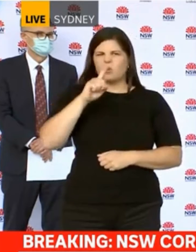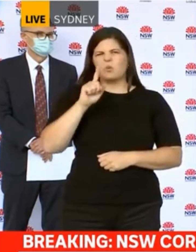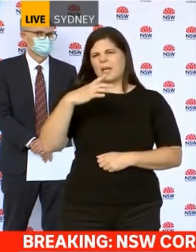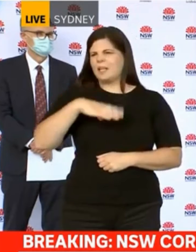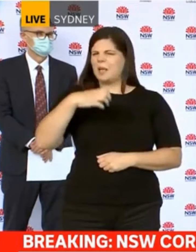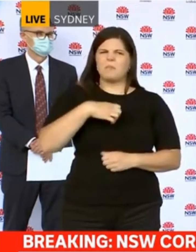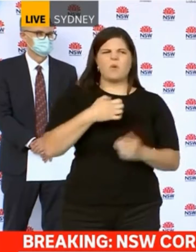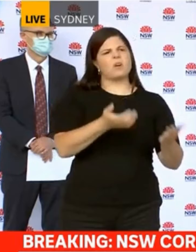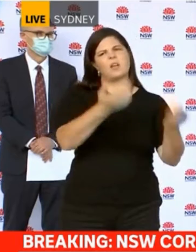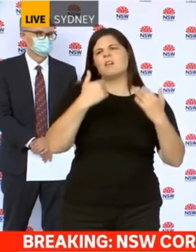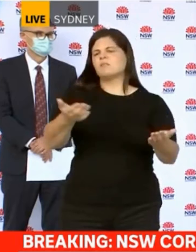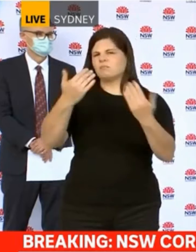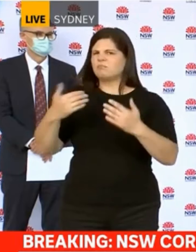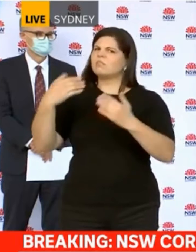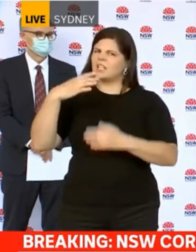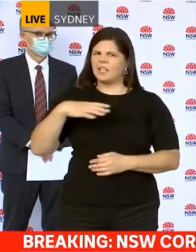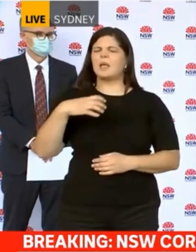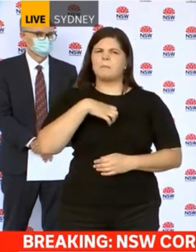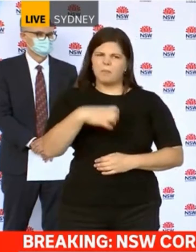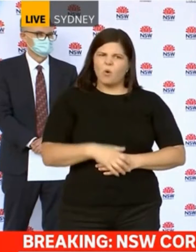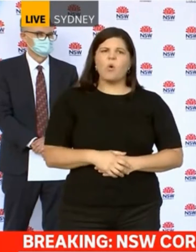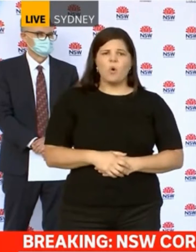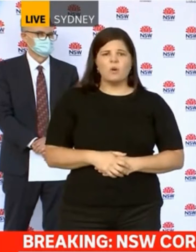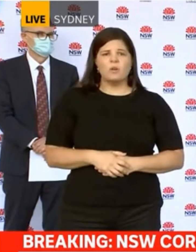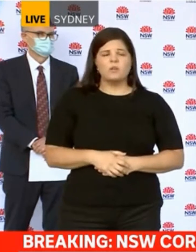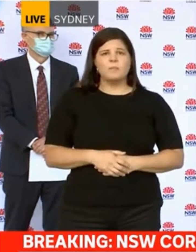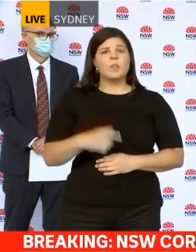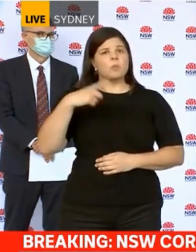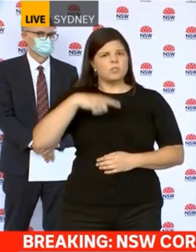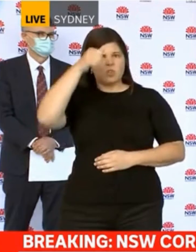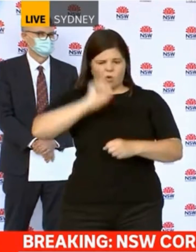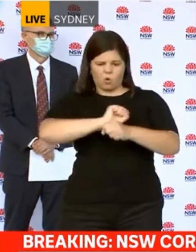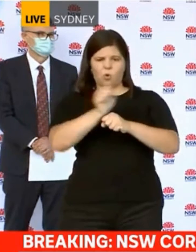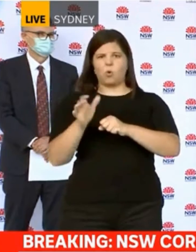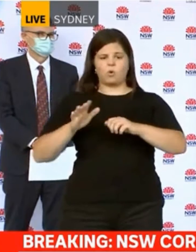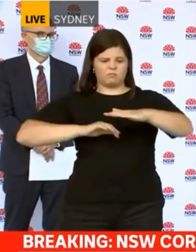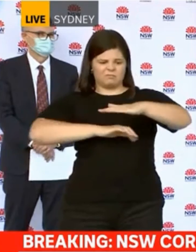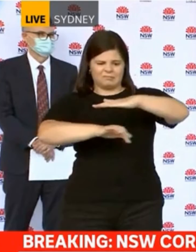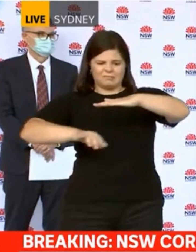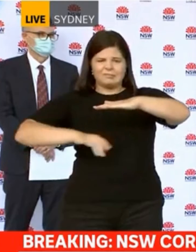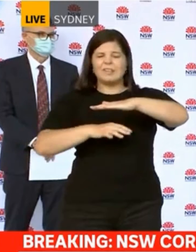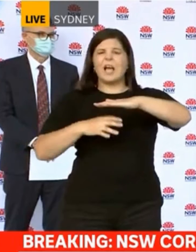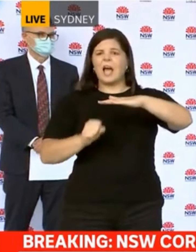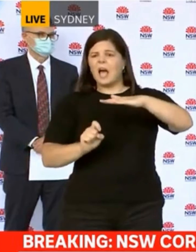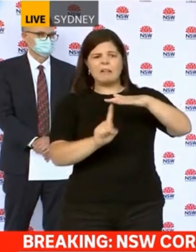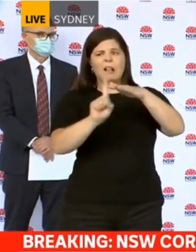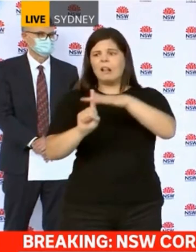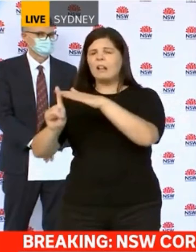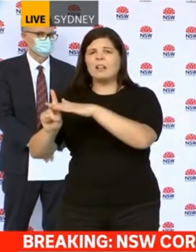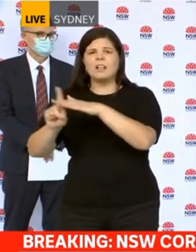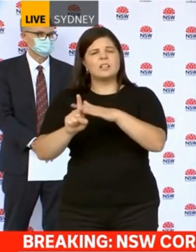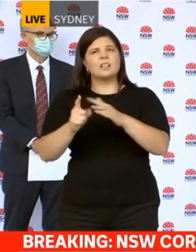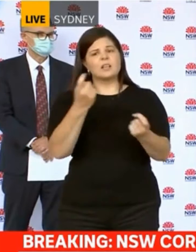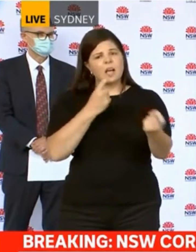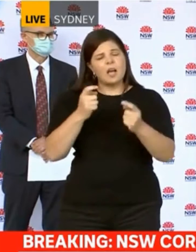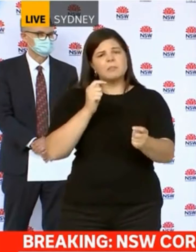need to have higher testing levels if we are to combat the rumblings that are still going on. And we know that it takes some